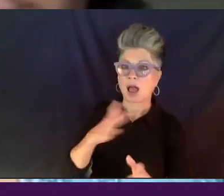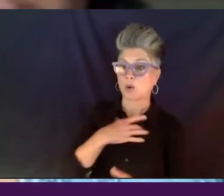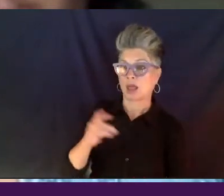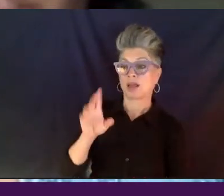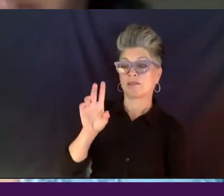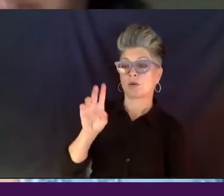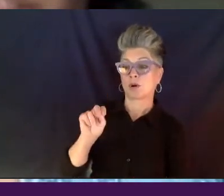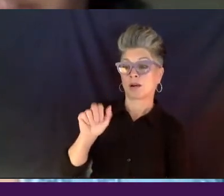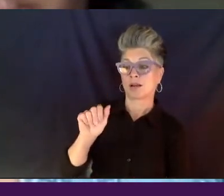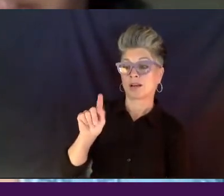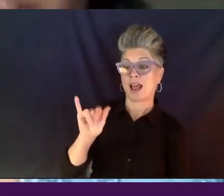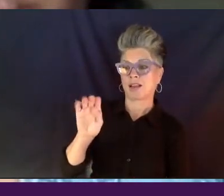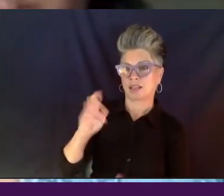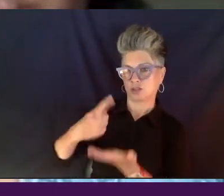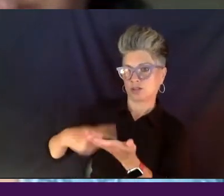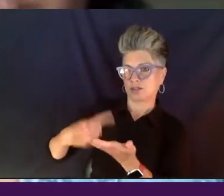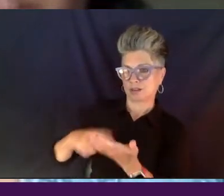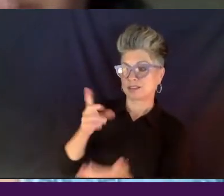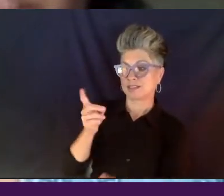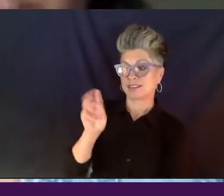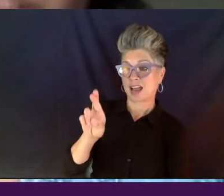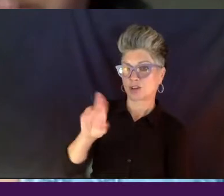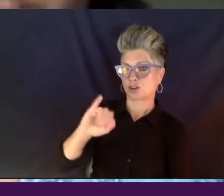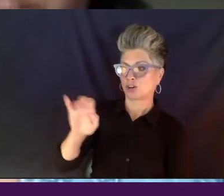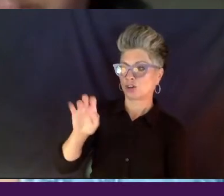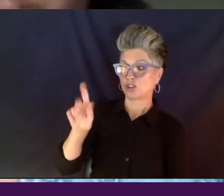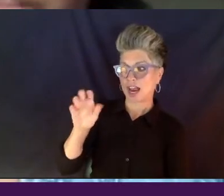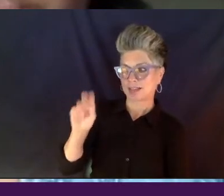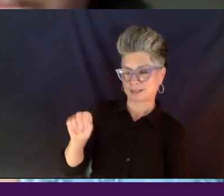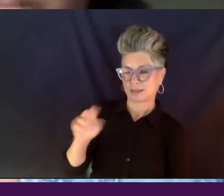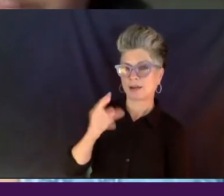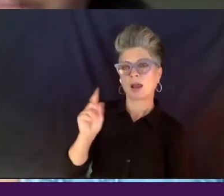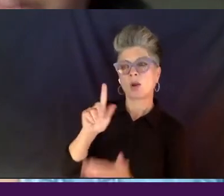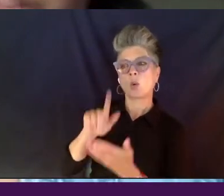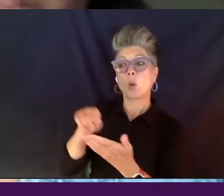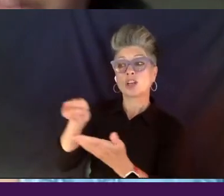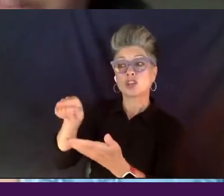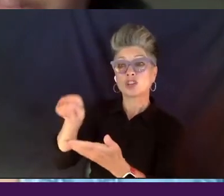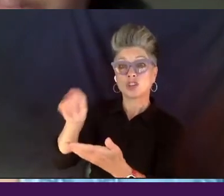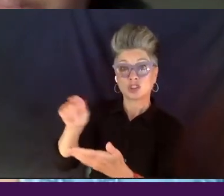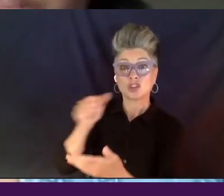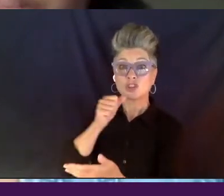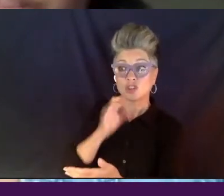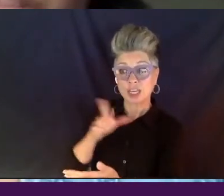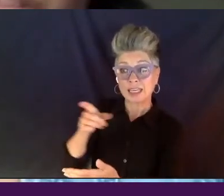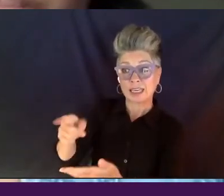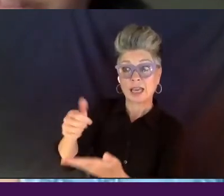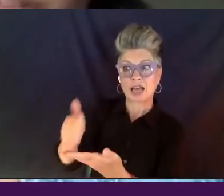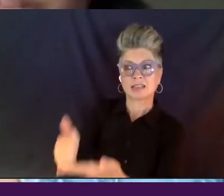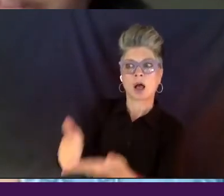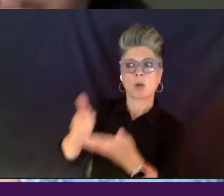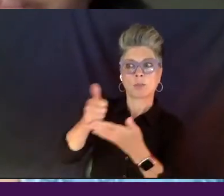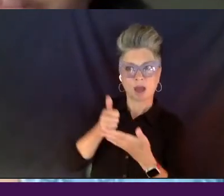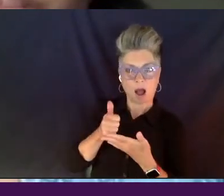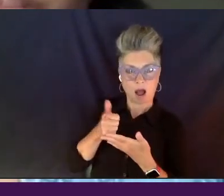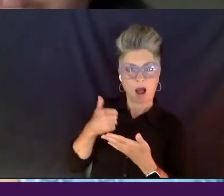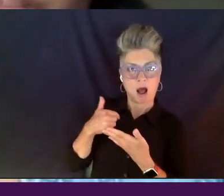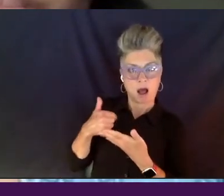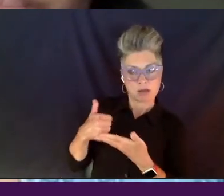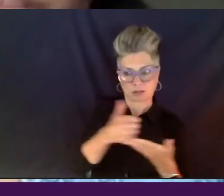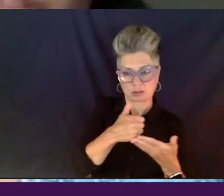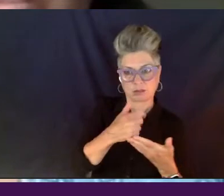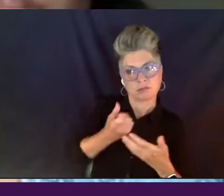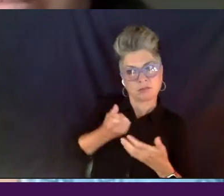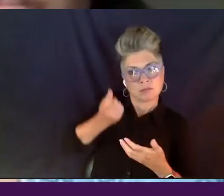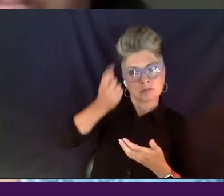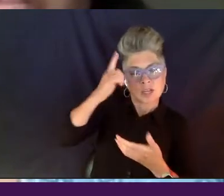and some of the things that, um, she has, uh, helped us understand in terms of how big this